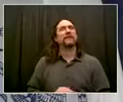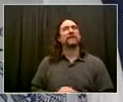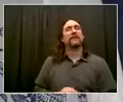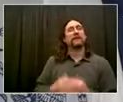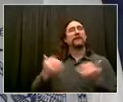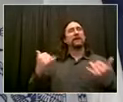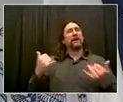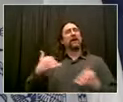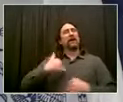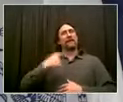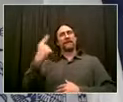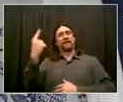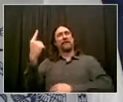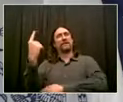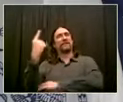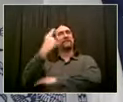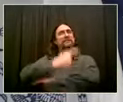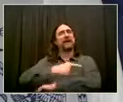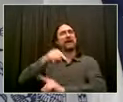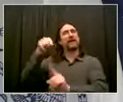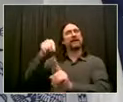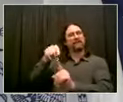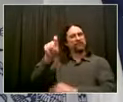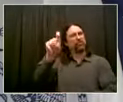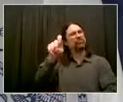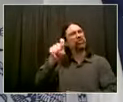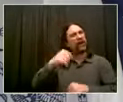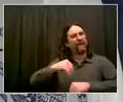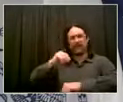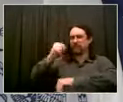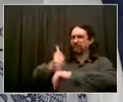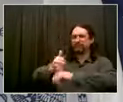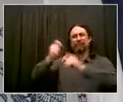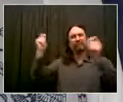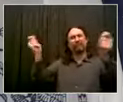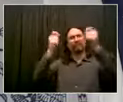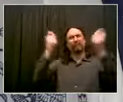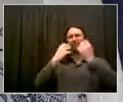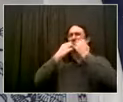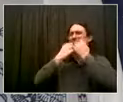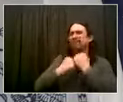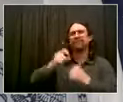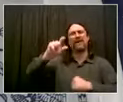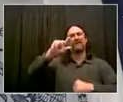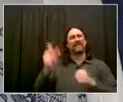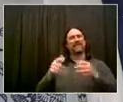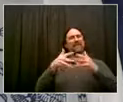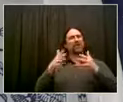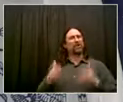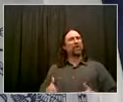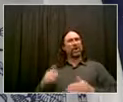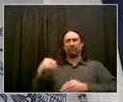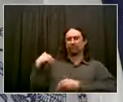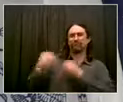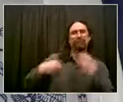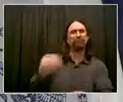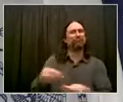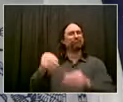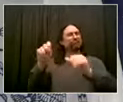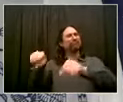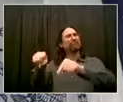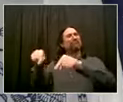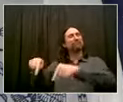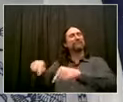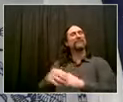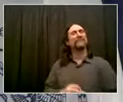I think also saying, as has been done in many parts of the country, it's a day to think about history and honor indigenous people as well. I agree with that,